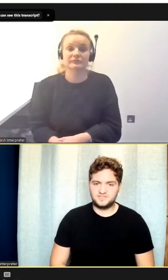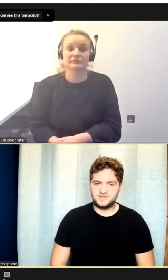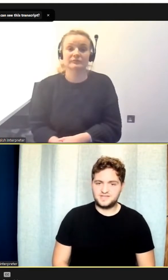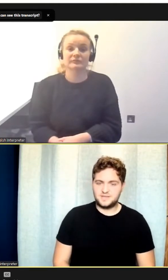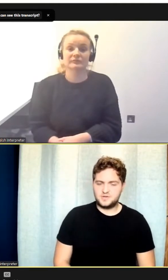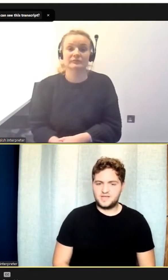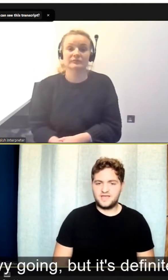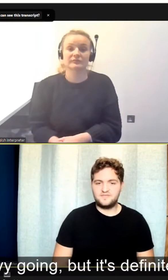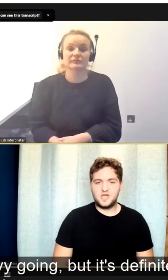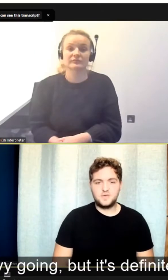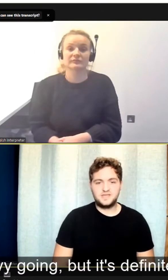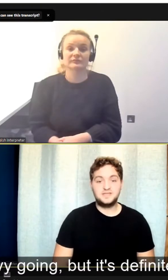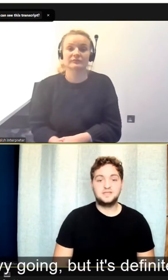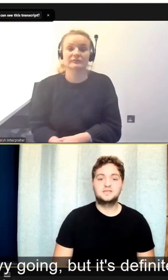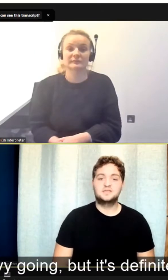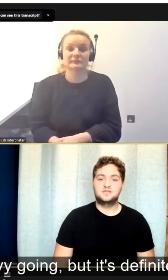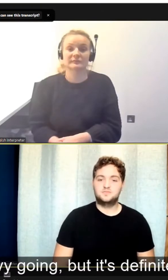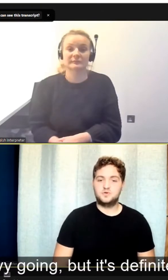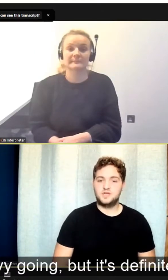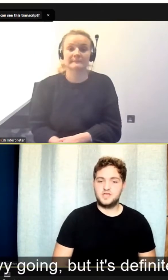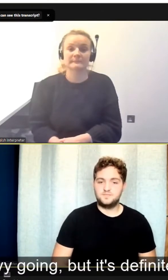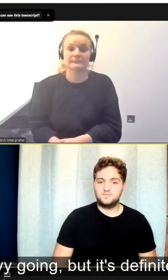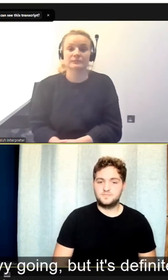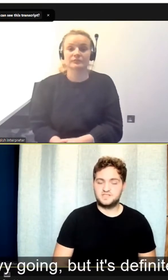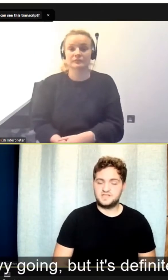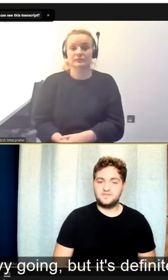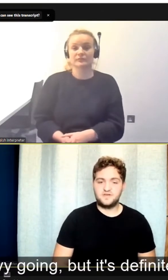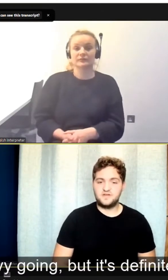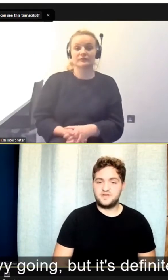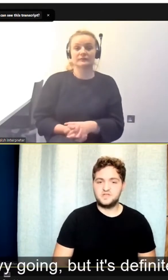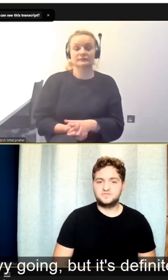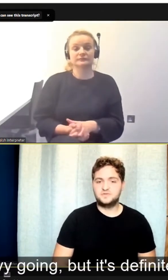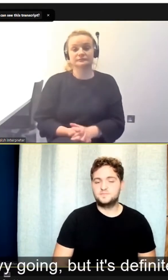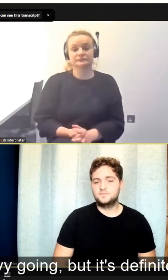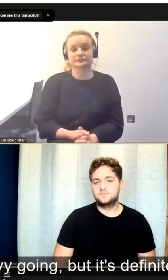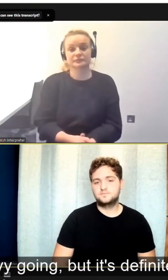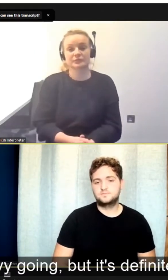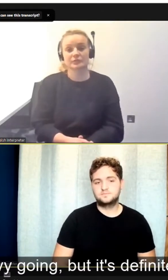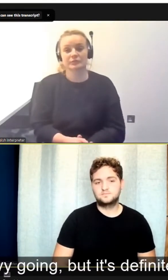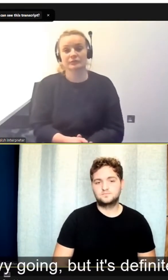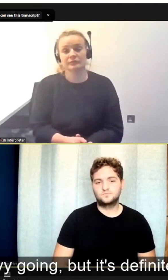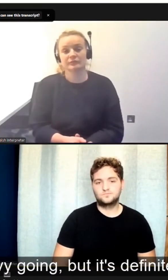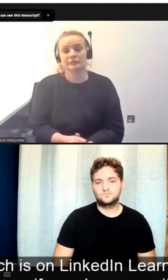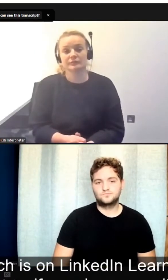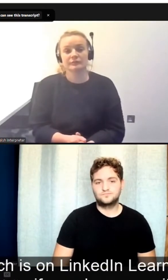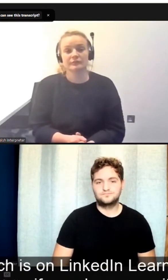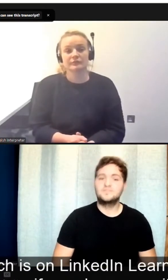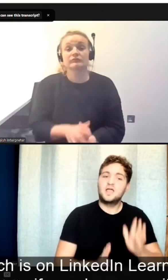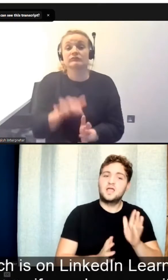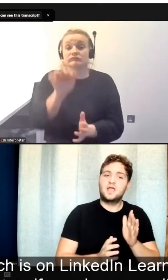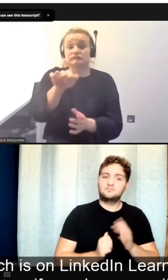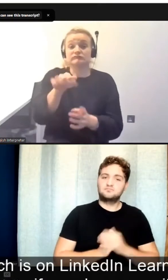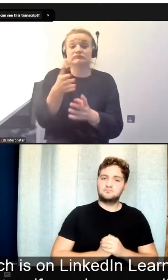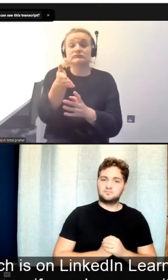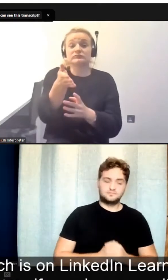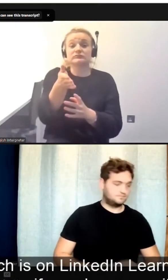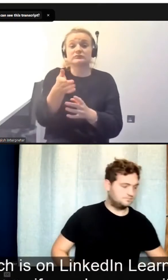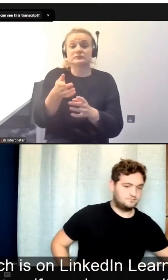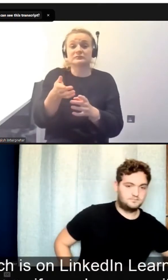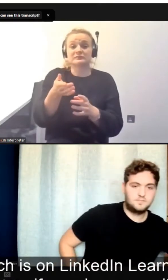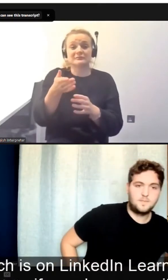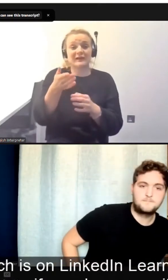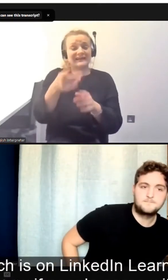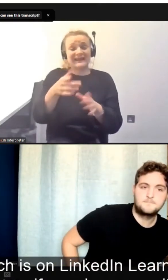I mean, sometimes it can be quite heavy going, but it's definitely very, very useful. And obviously, never forget